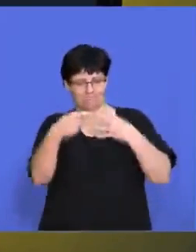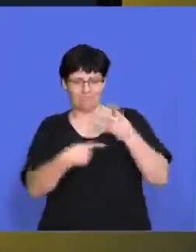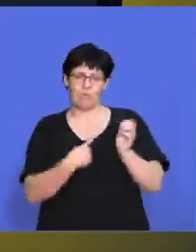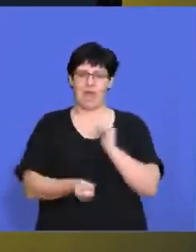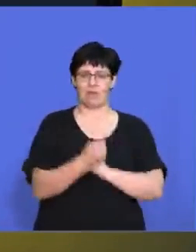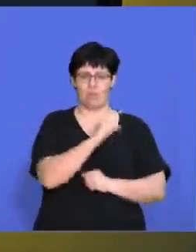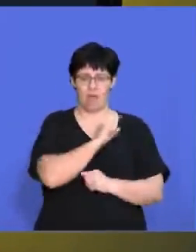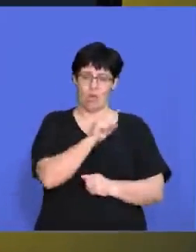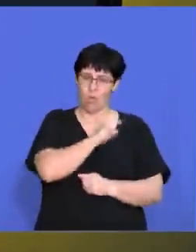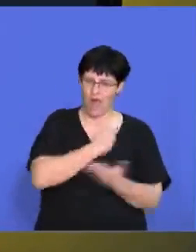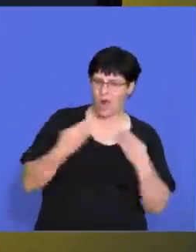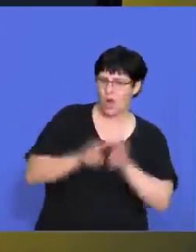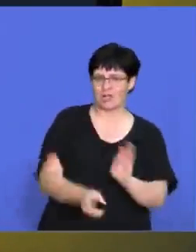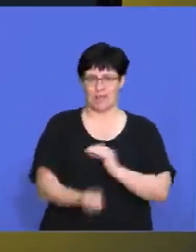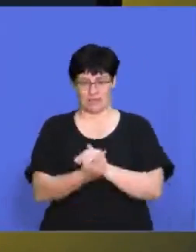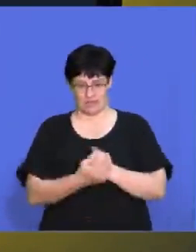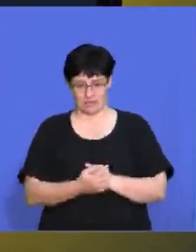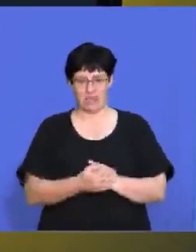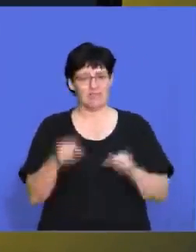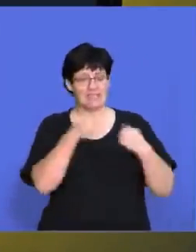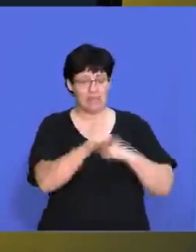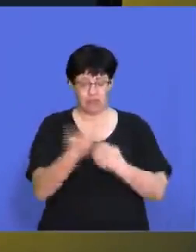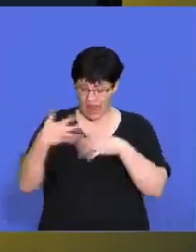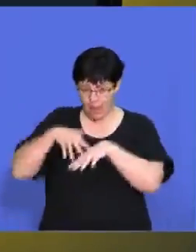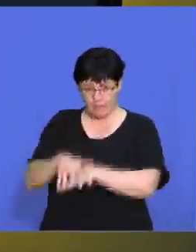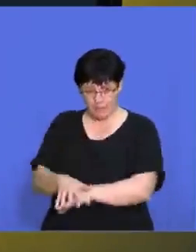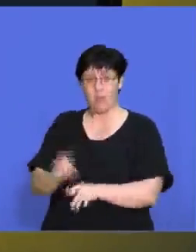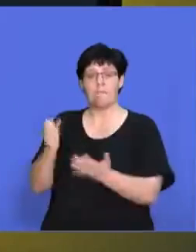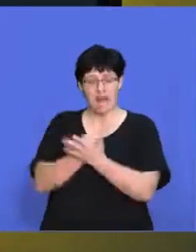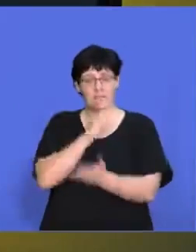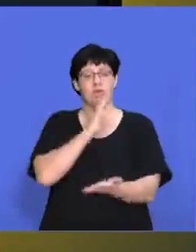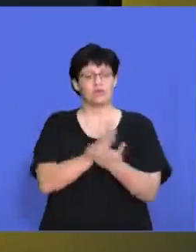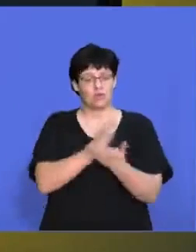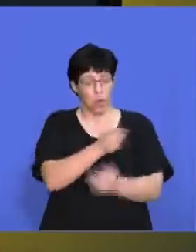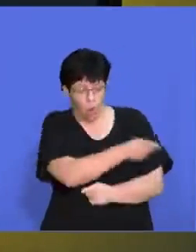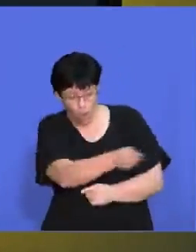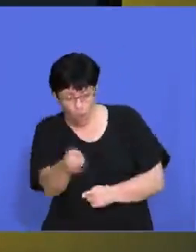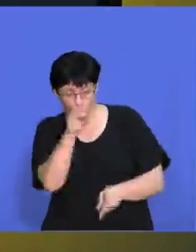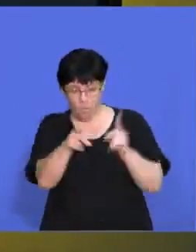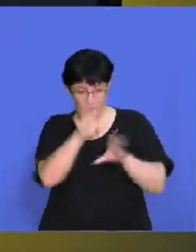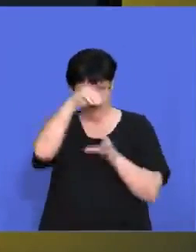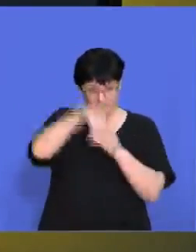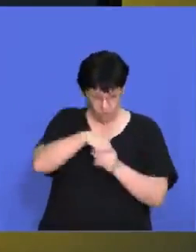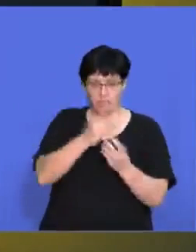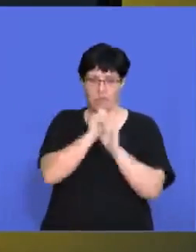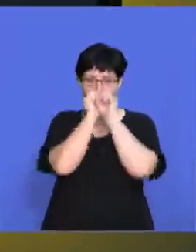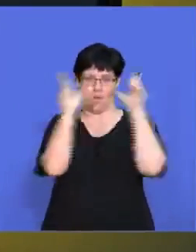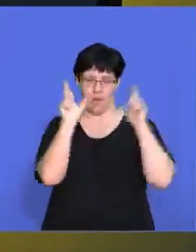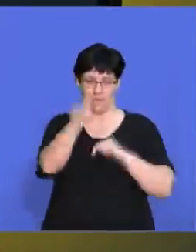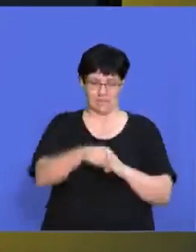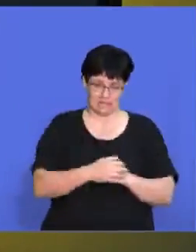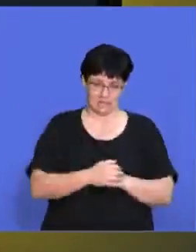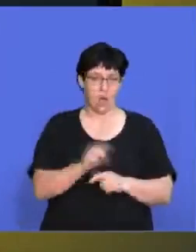lockdown. So when it comes to a strategy and we're going to implement it, we need to make sure that all stakeholders are aware. Otherwise, we're going to have